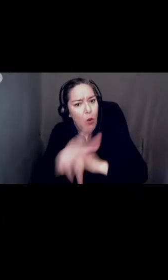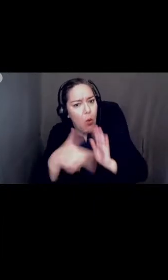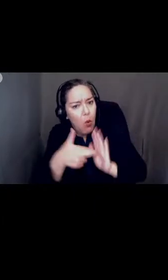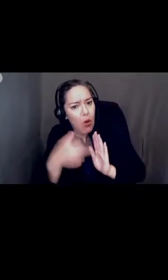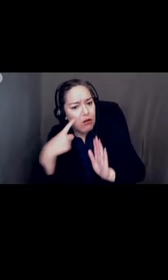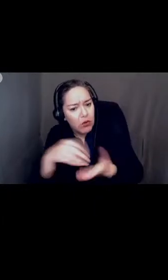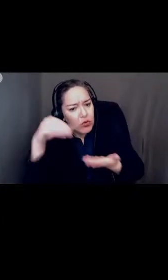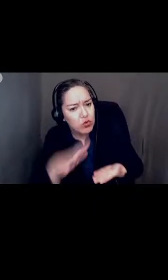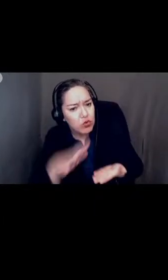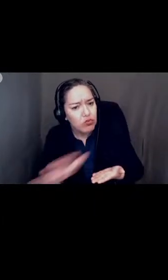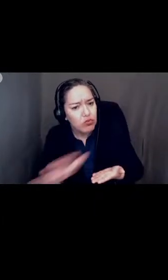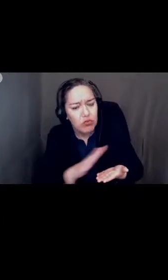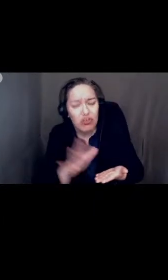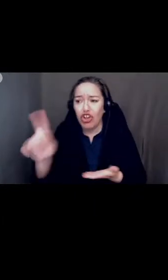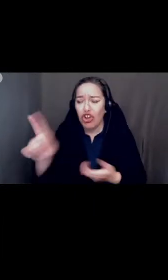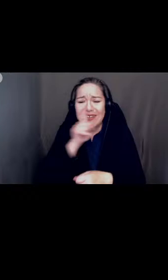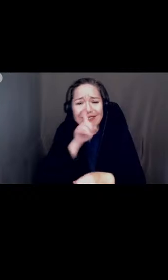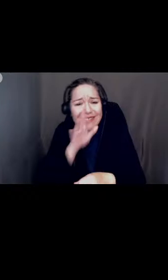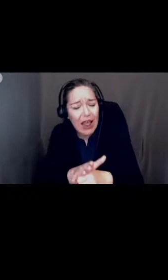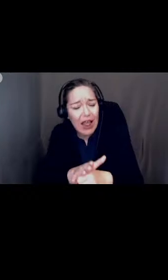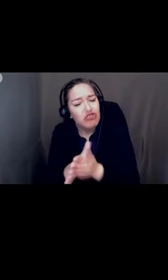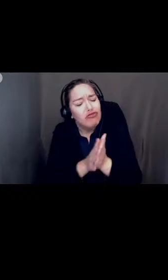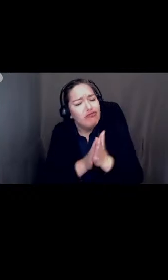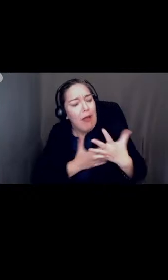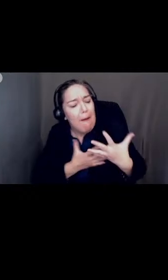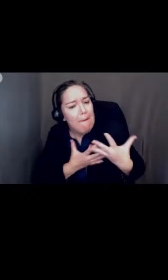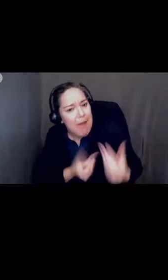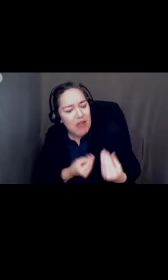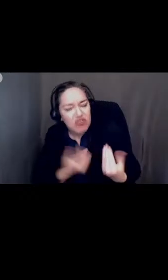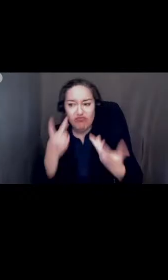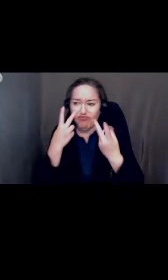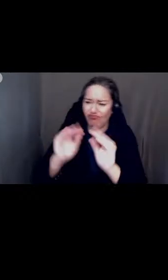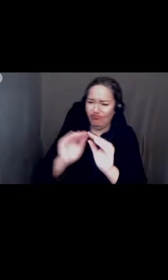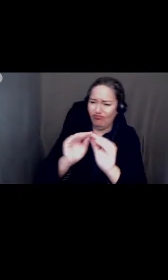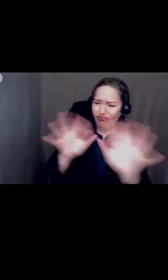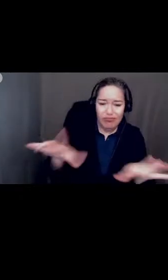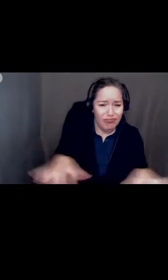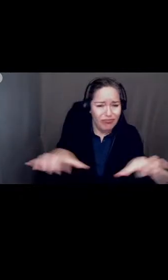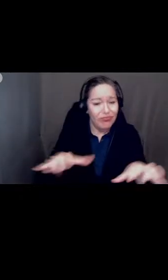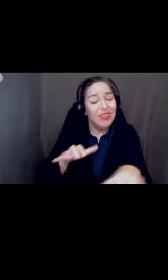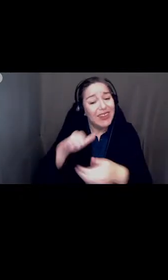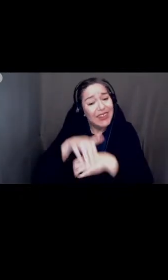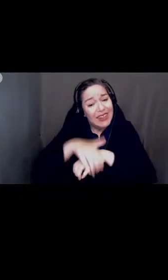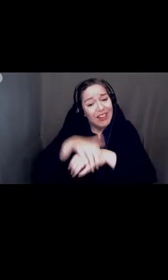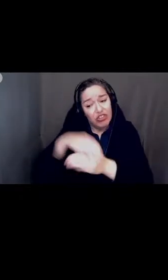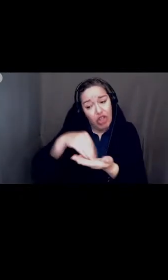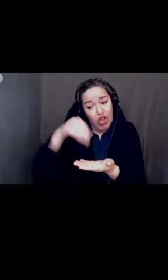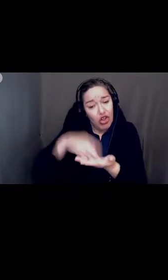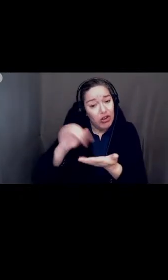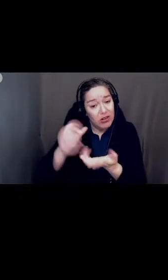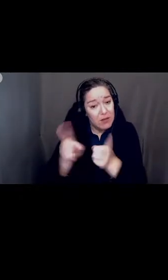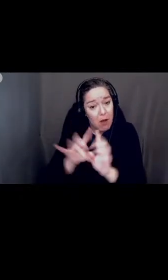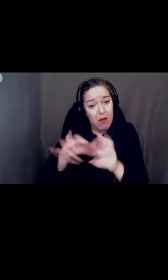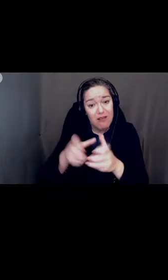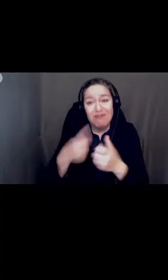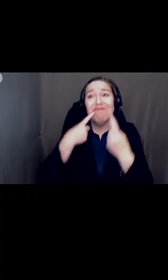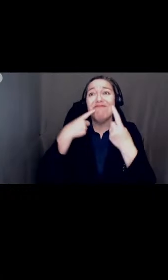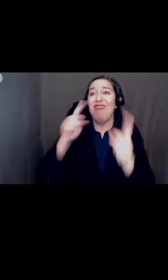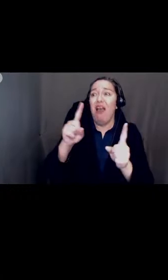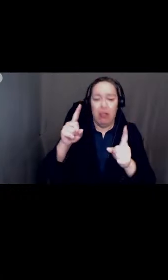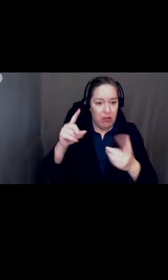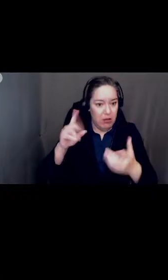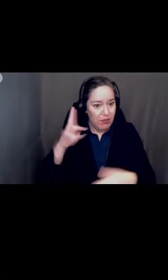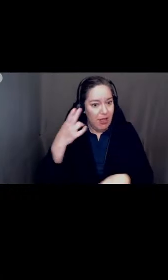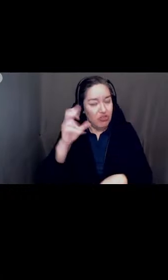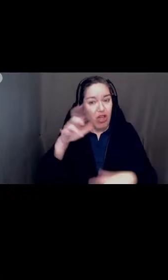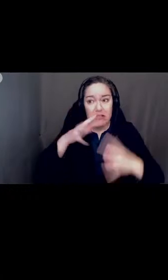Her dedication and compassion is truly visible in her endeavors. Our English Learners Department is finally on the BHS map. We are